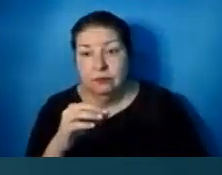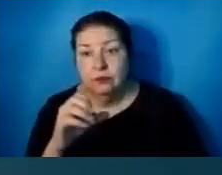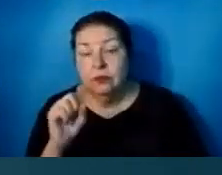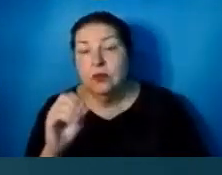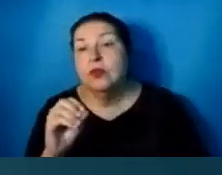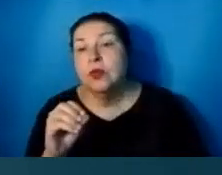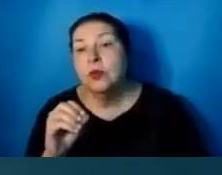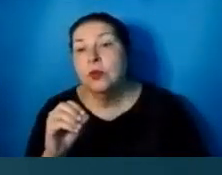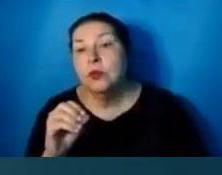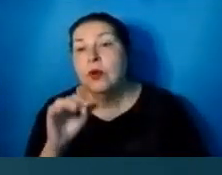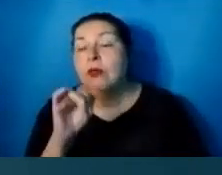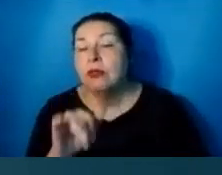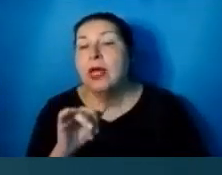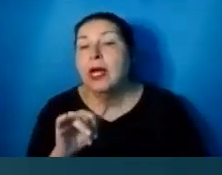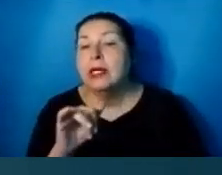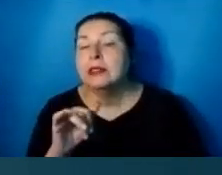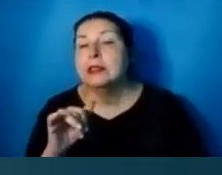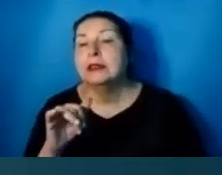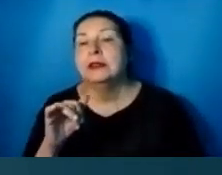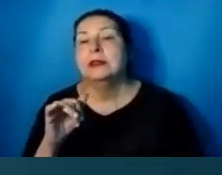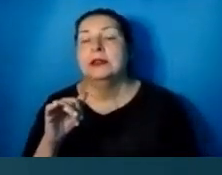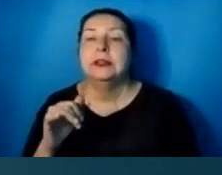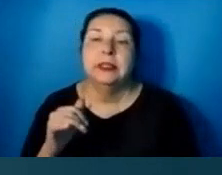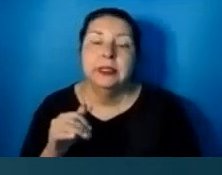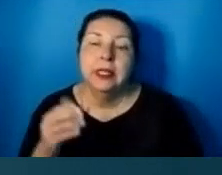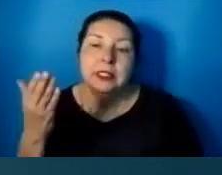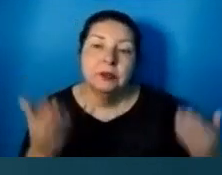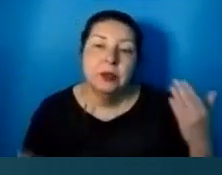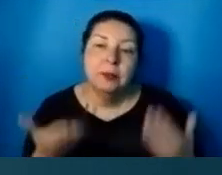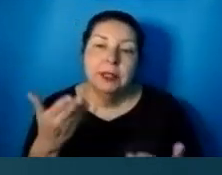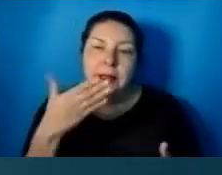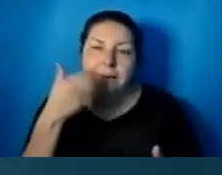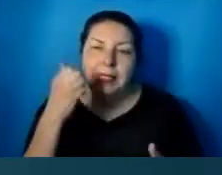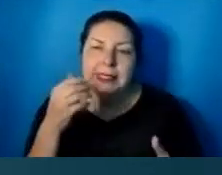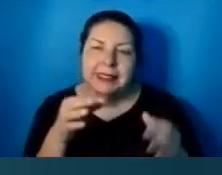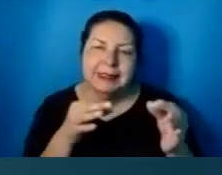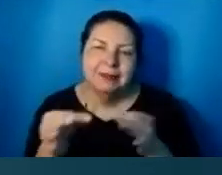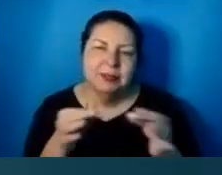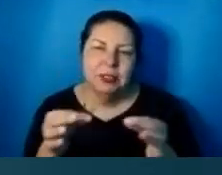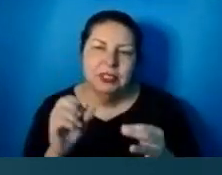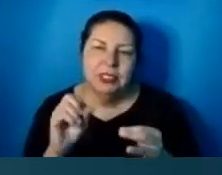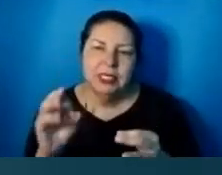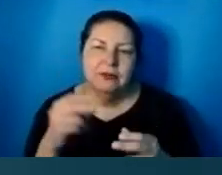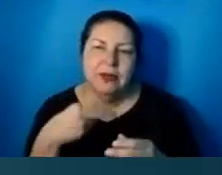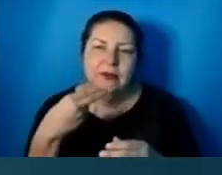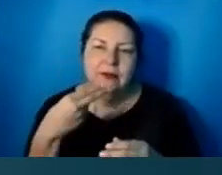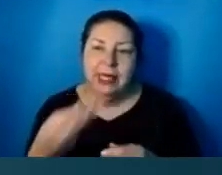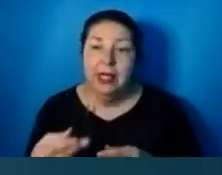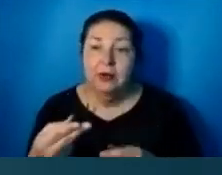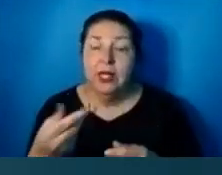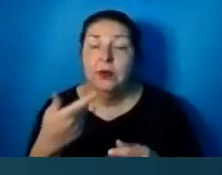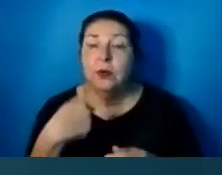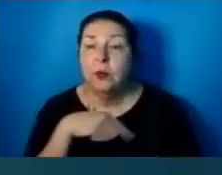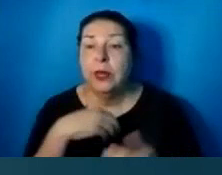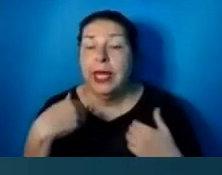that will be, that is probably the best definition of hell that we have, is that there is a